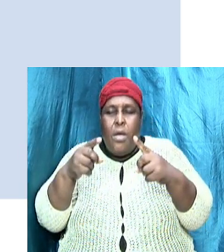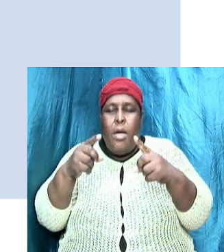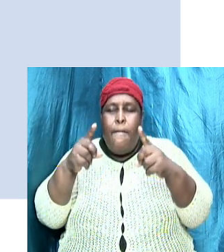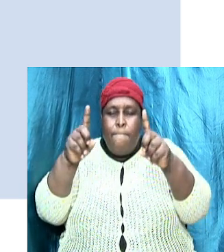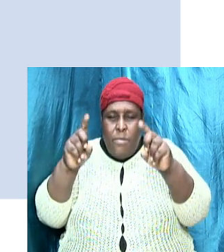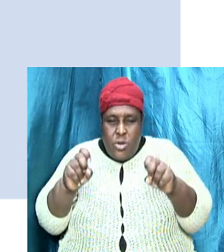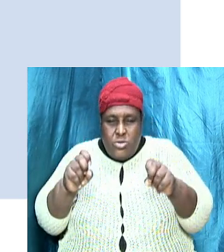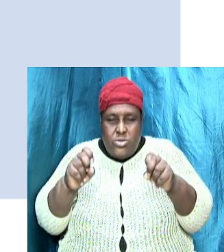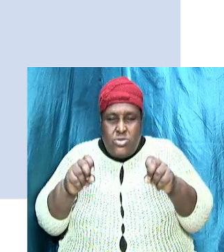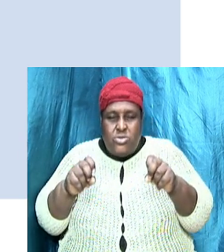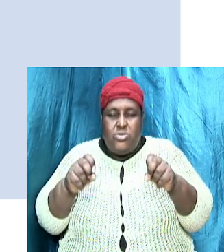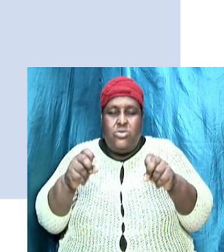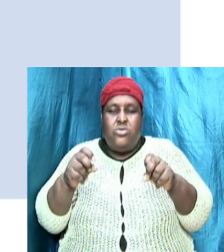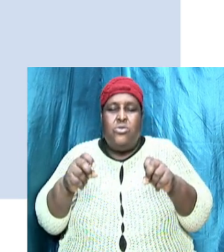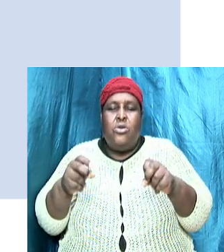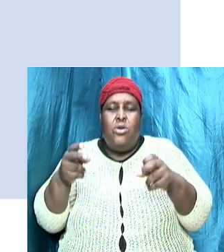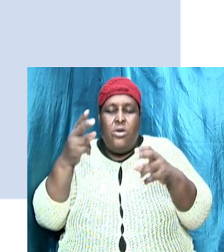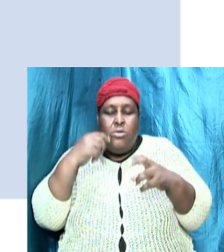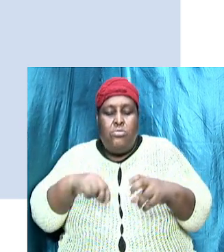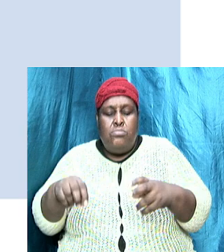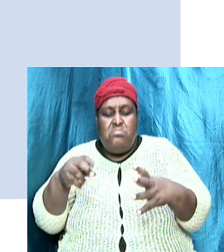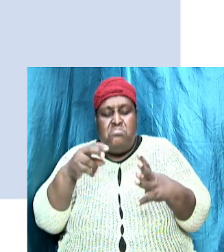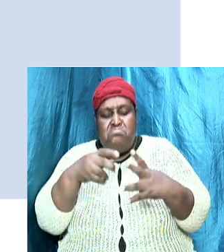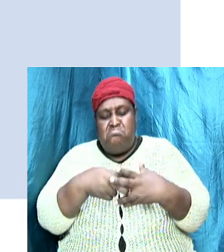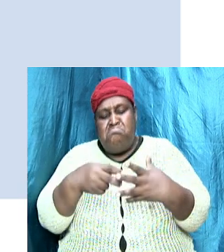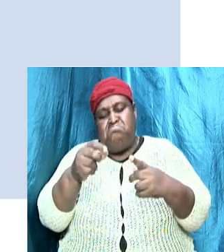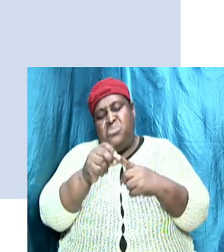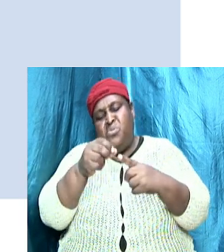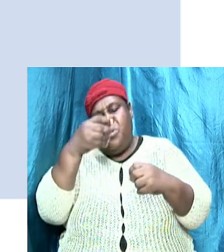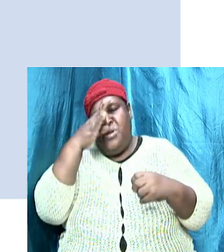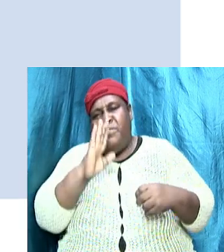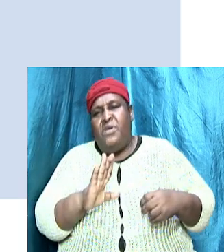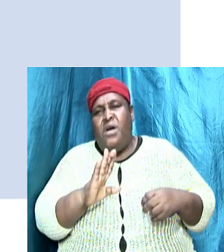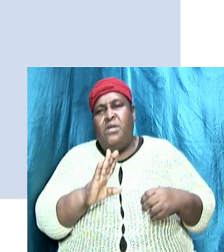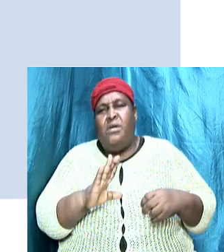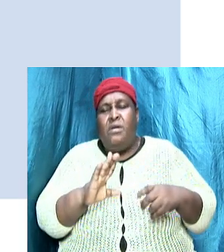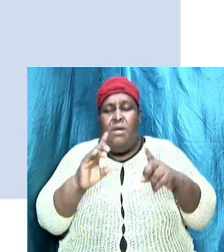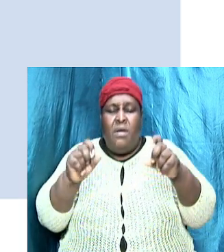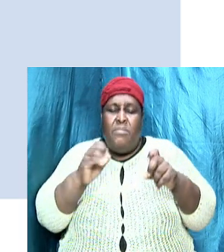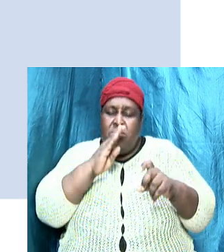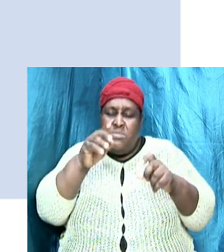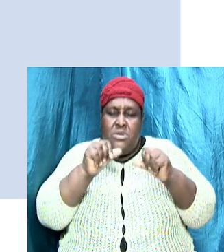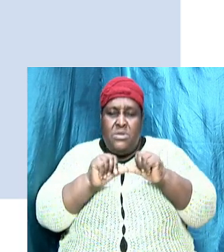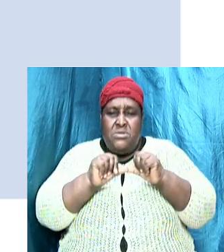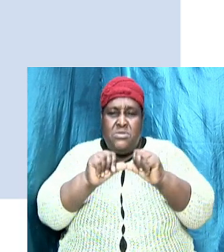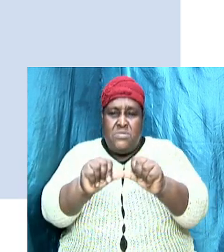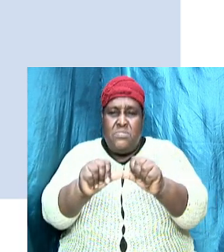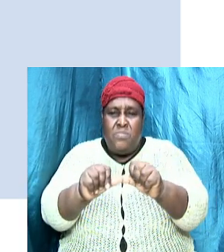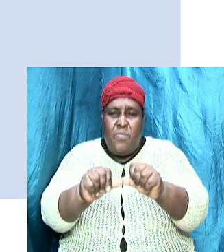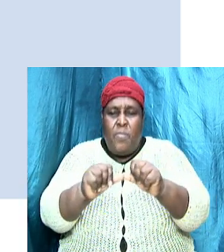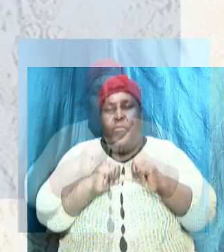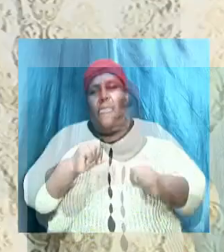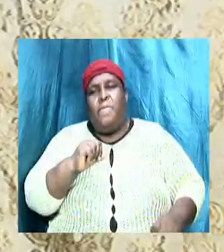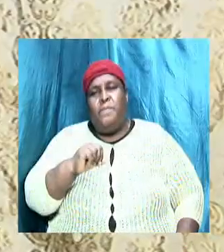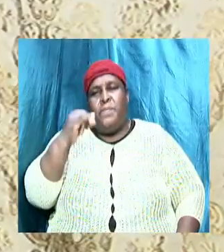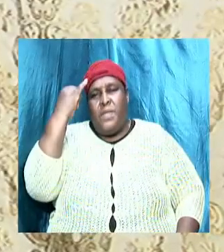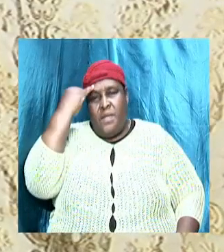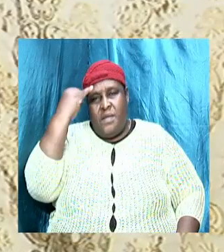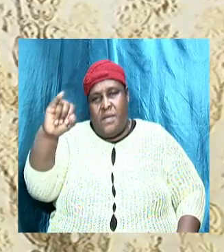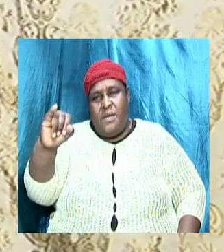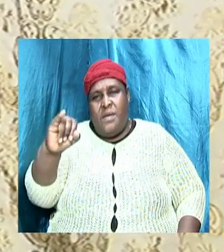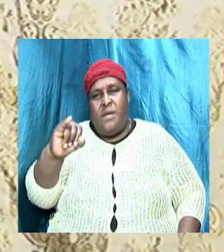of God. So it must be consistent, amen. We'll also look at the scripture in Isaiah 29,